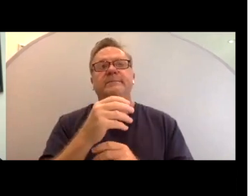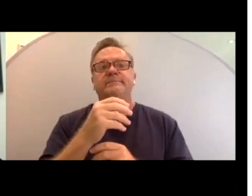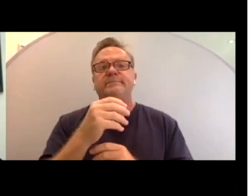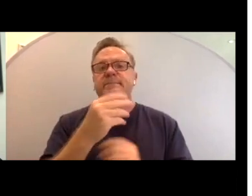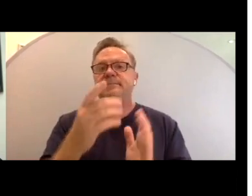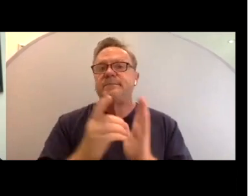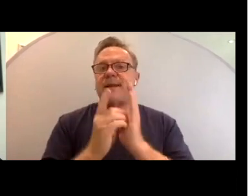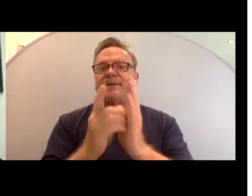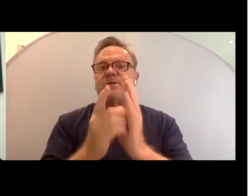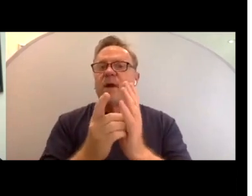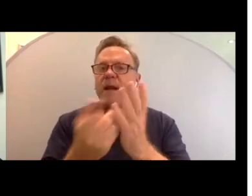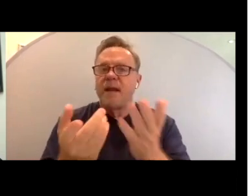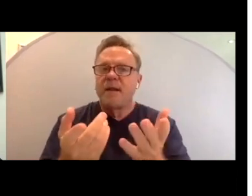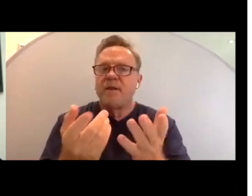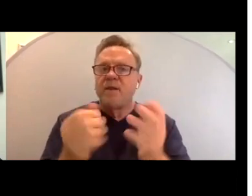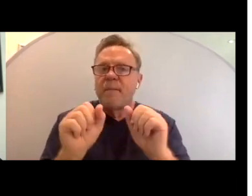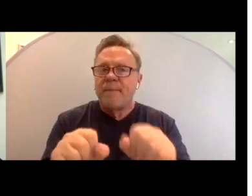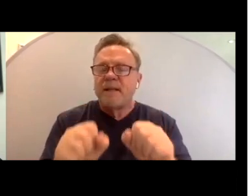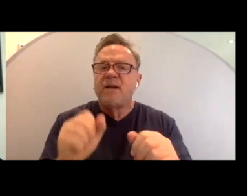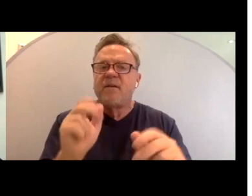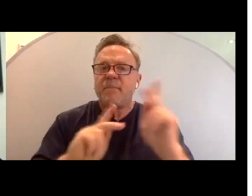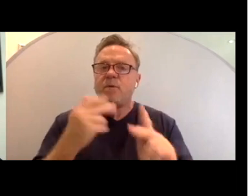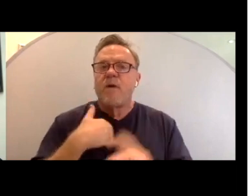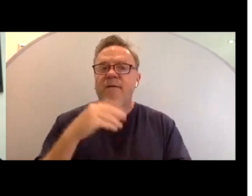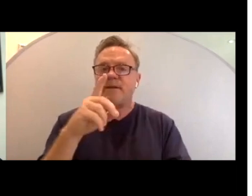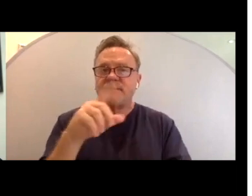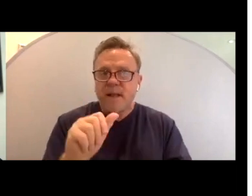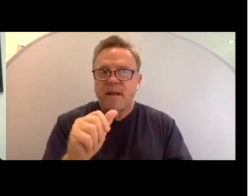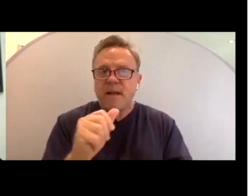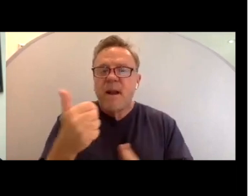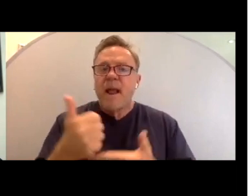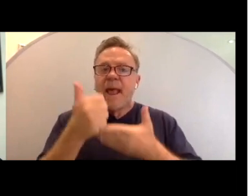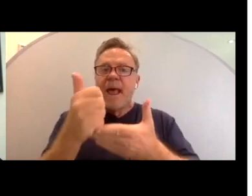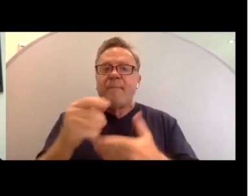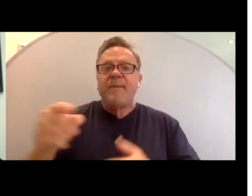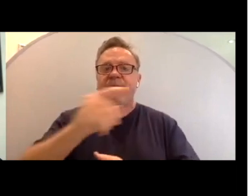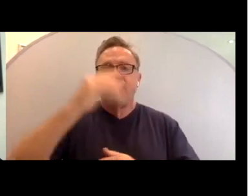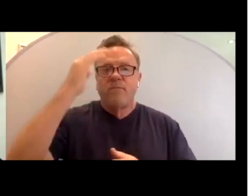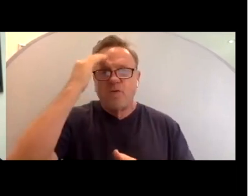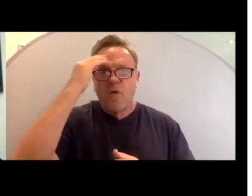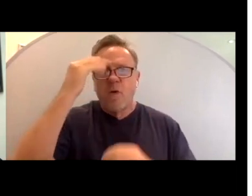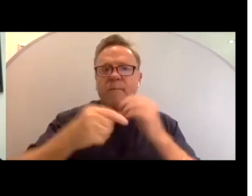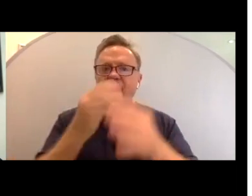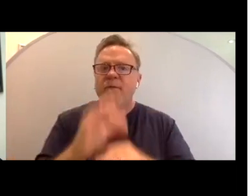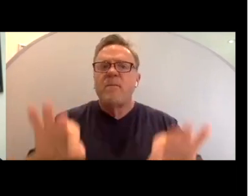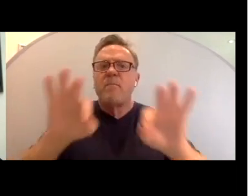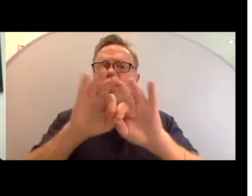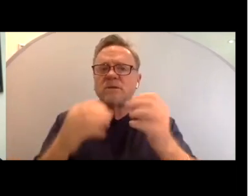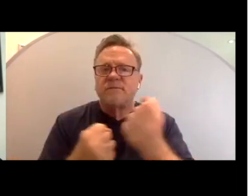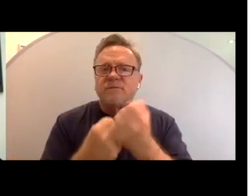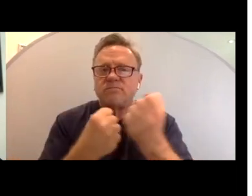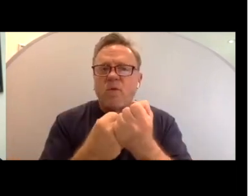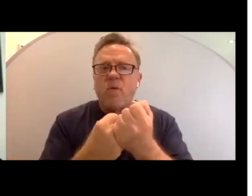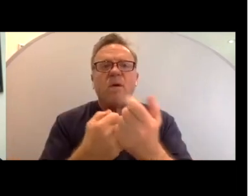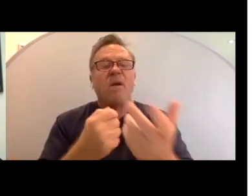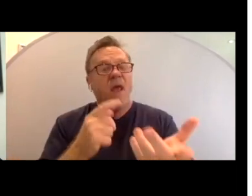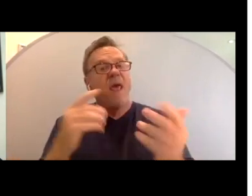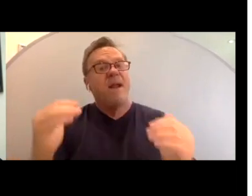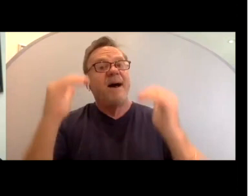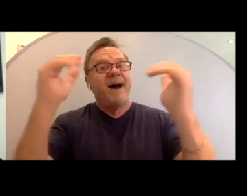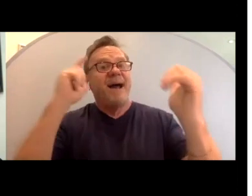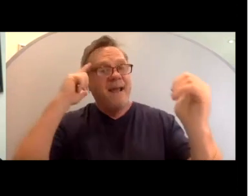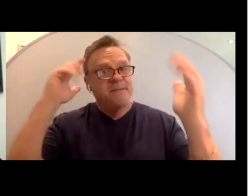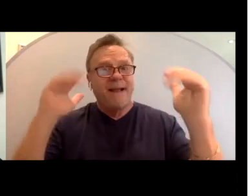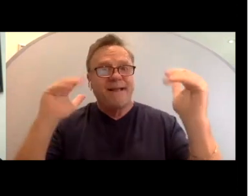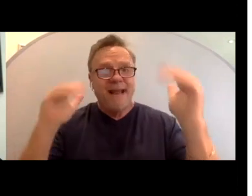demonstrating the capacity of persons with disabilities and helping them to know about the importance of supports and reasonably high expectations,